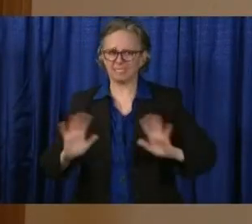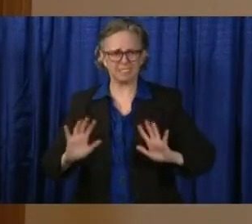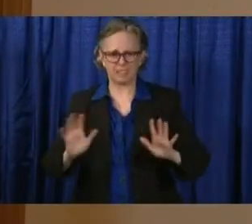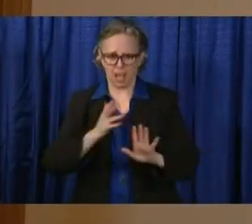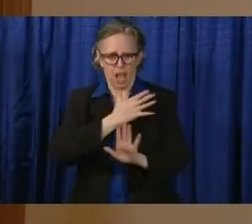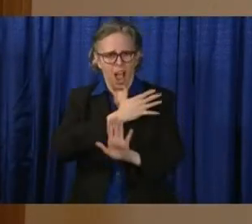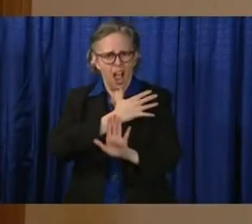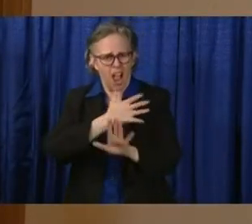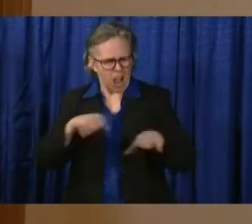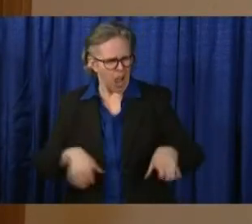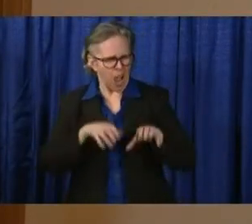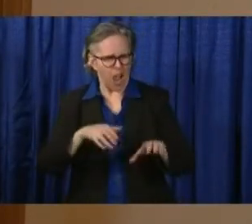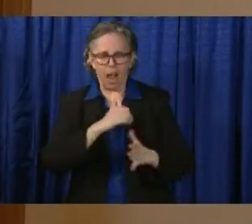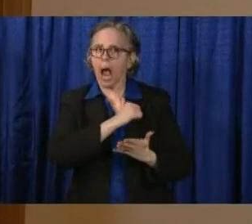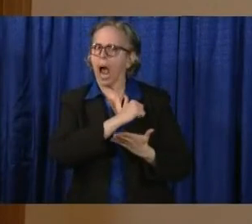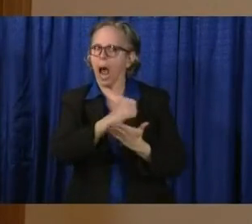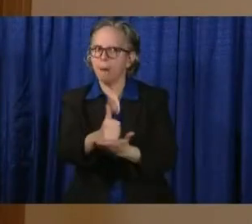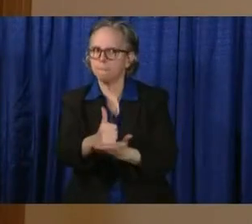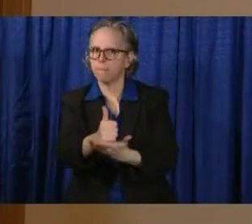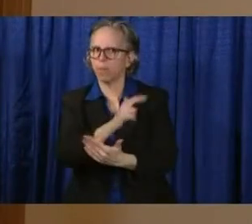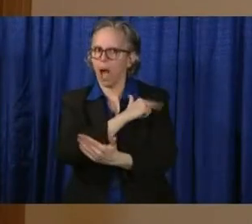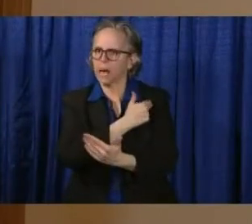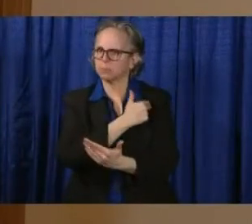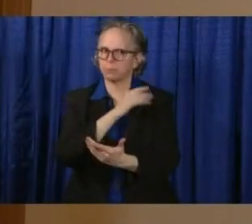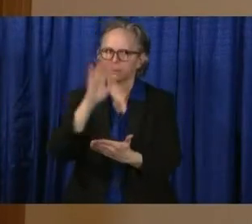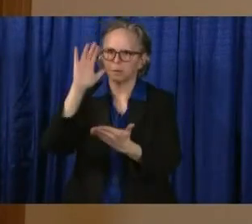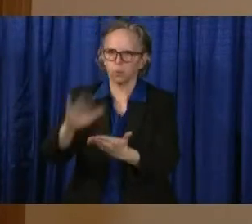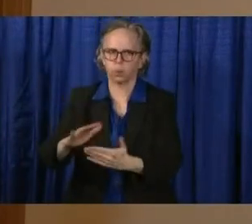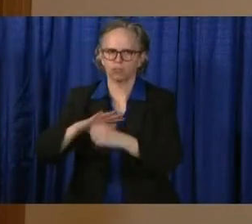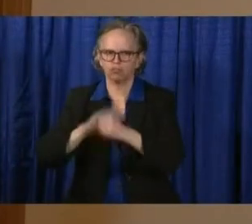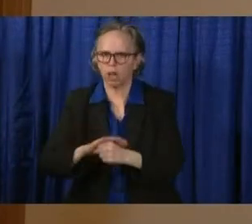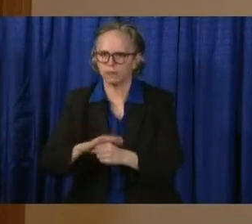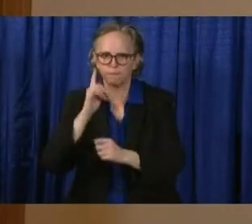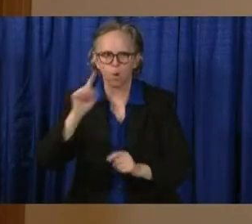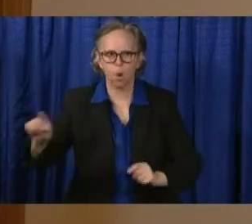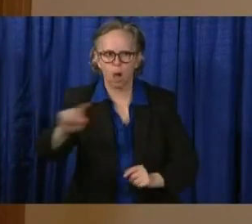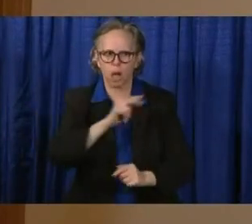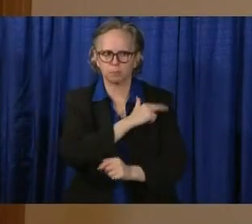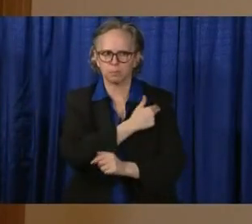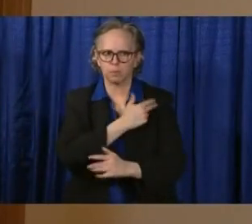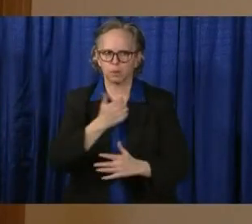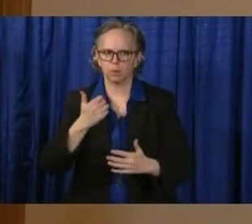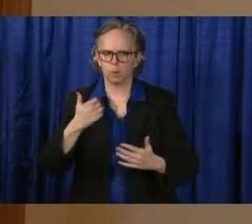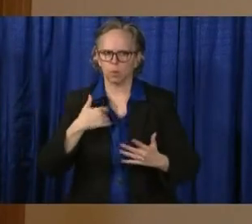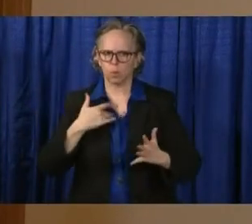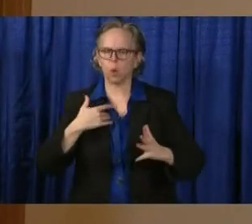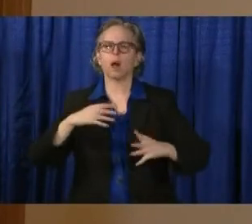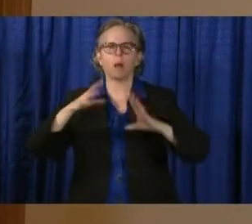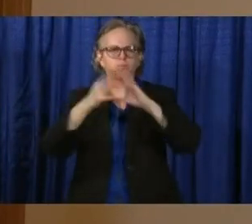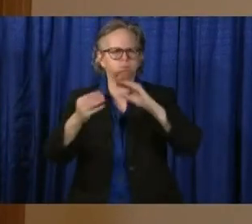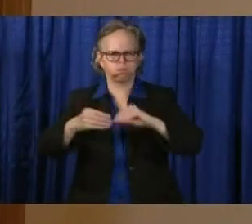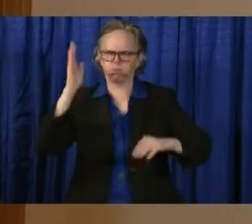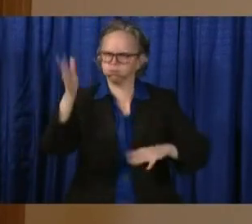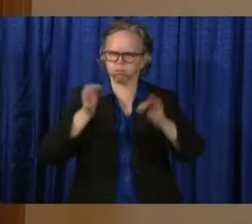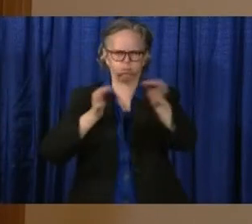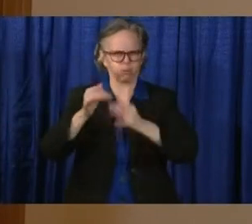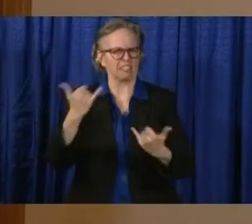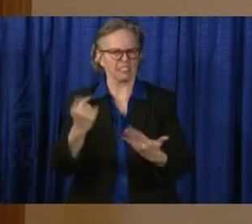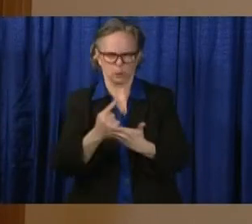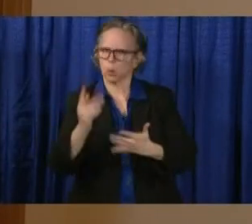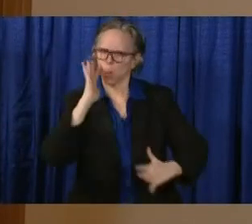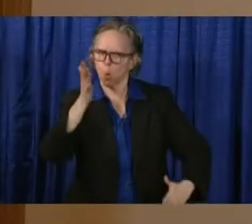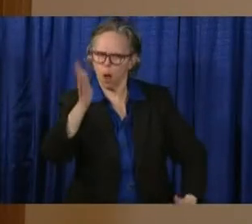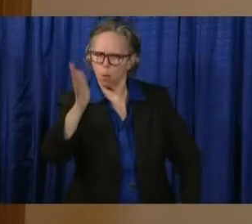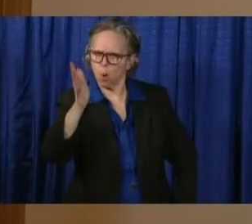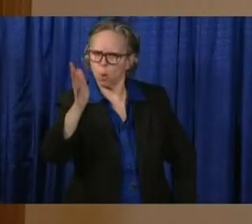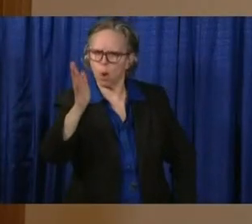system. And we are going to have a complete package of slides and graphs and information for you this week. You